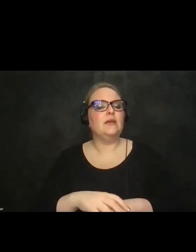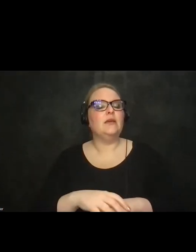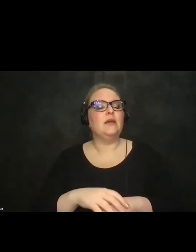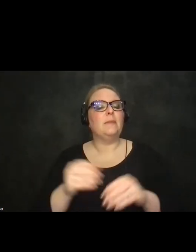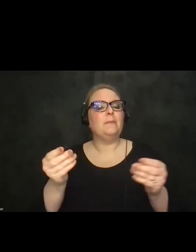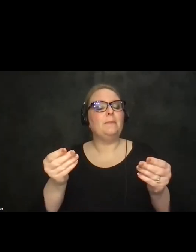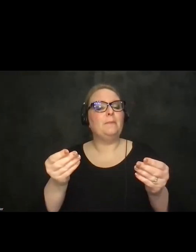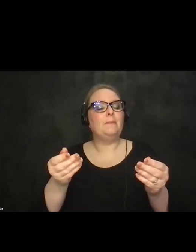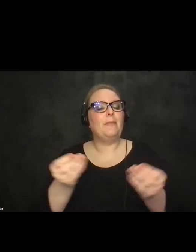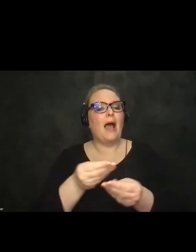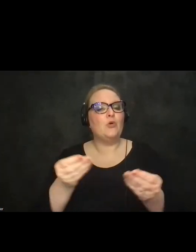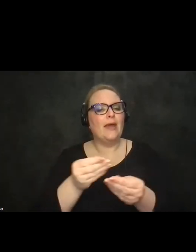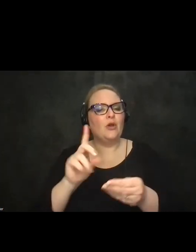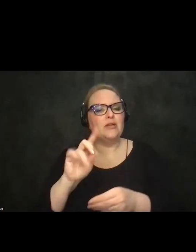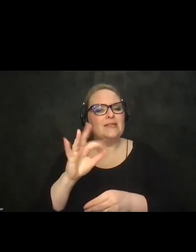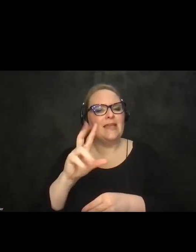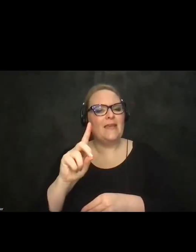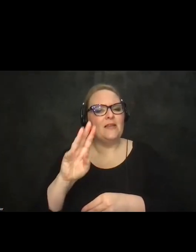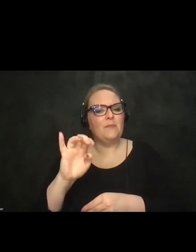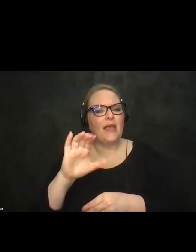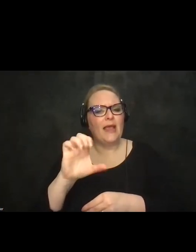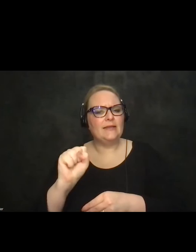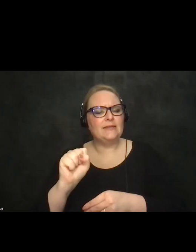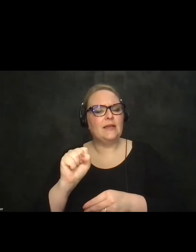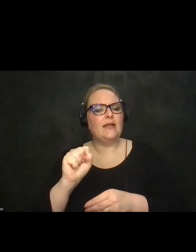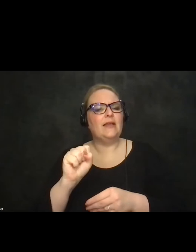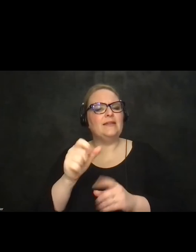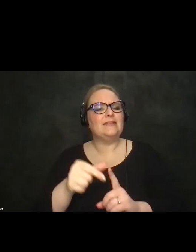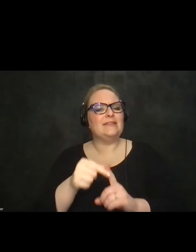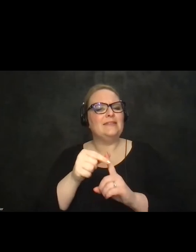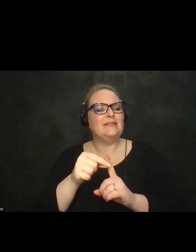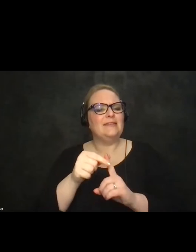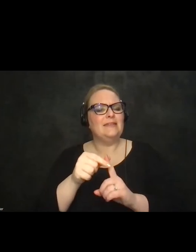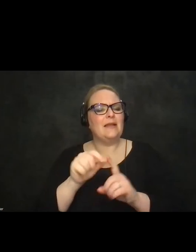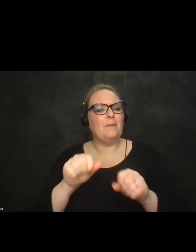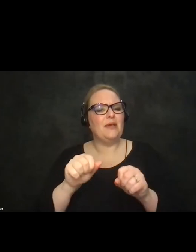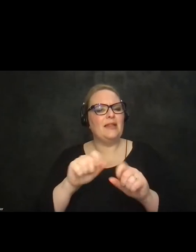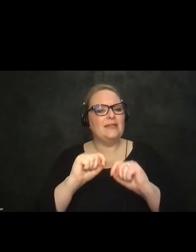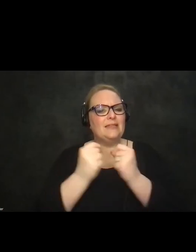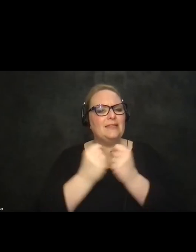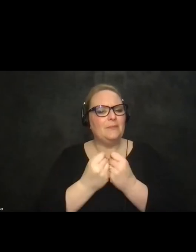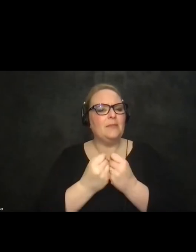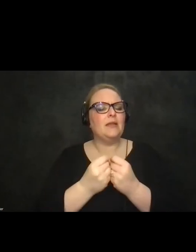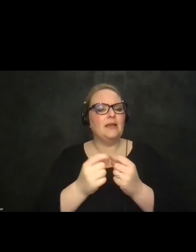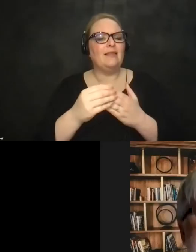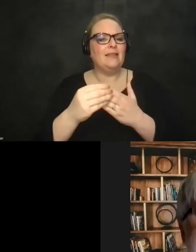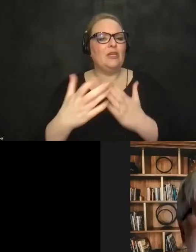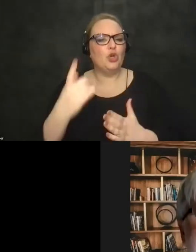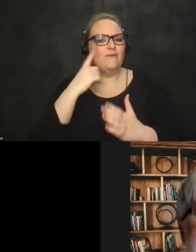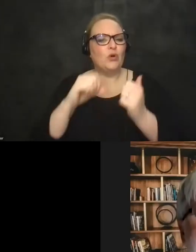by David Baines a key member of the distinct ability team and one of the leading global authorities on assistive technology